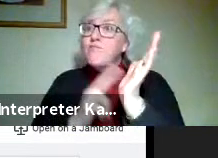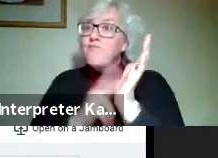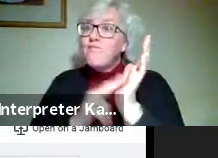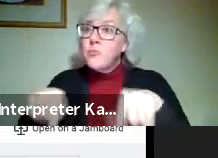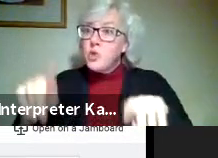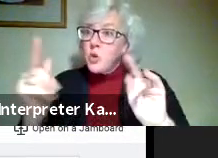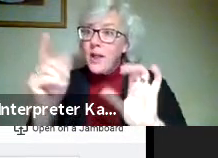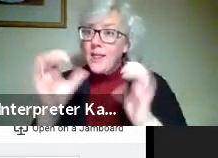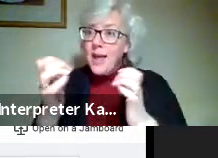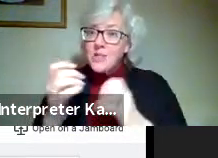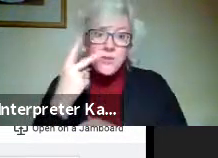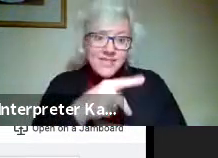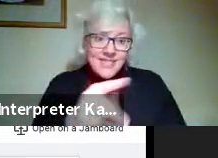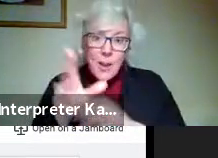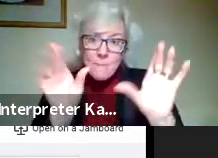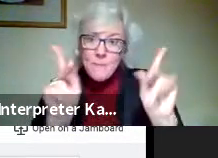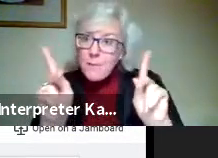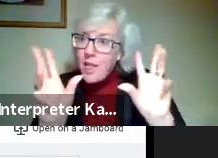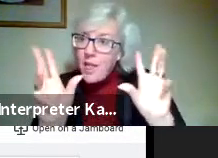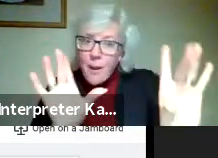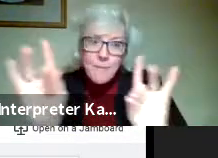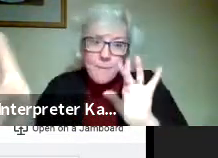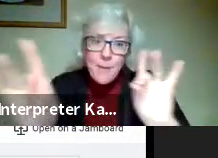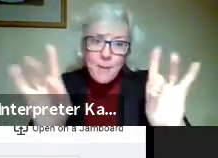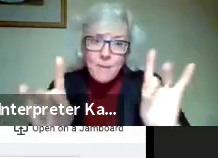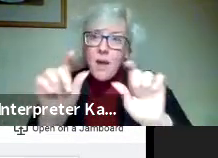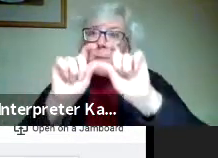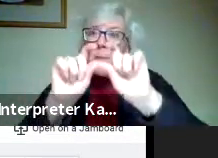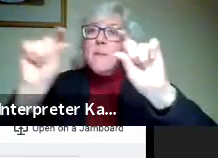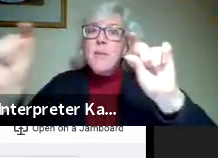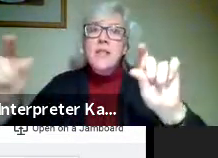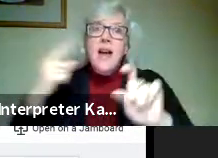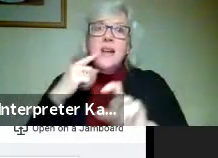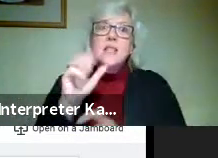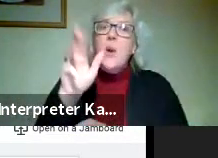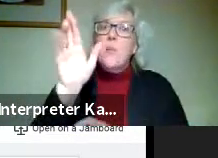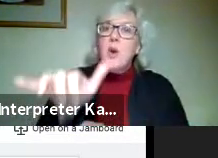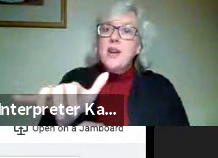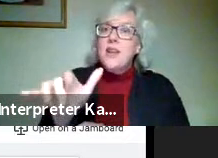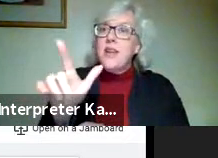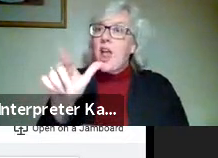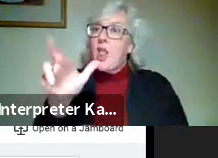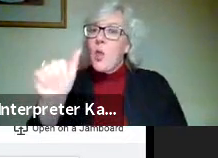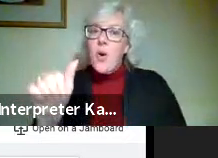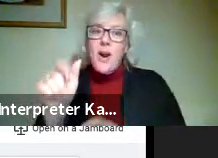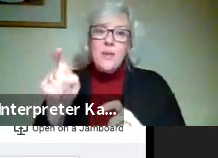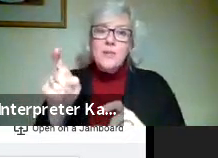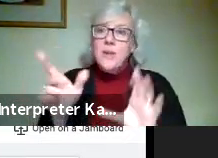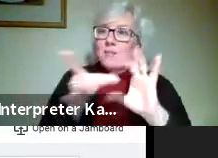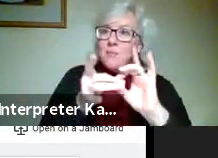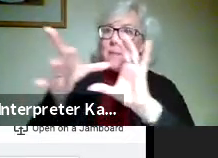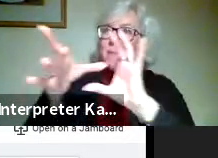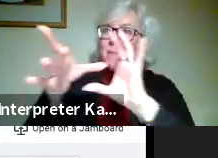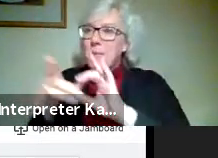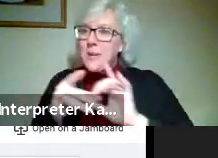It's virtual. You can see a couple of people, little bubbles at the top. I see Brittany Brown and Laura must be logged into their Google because